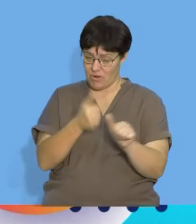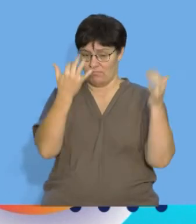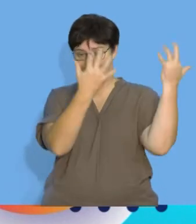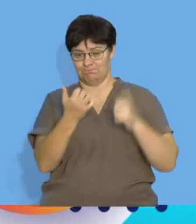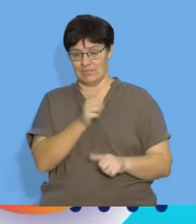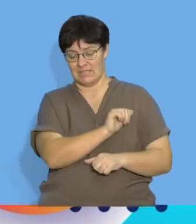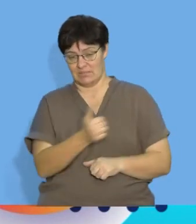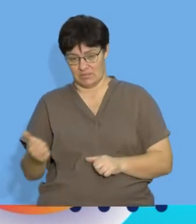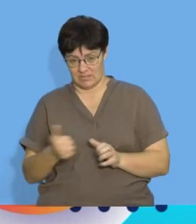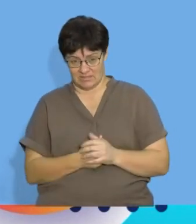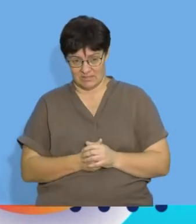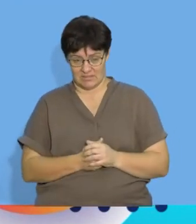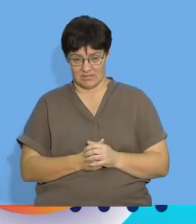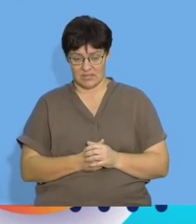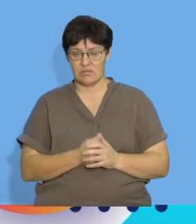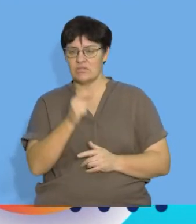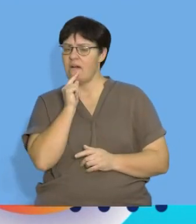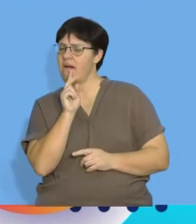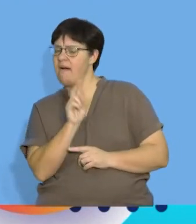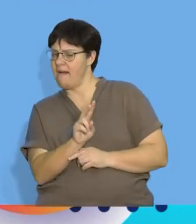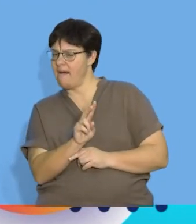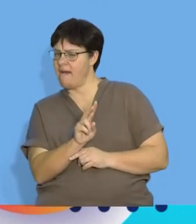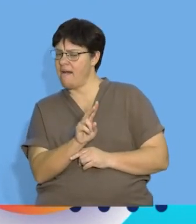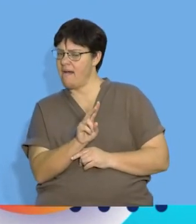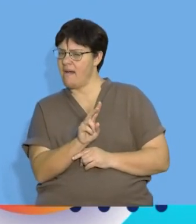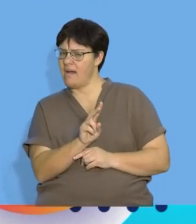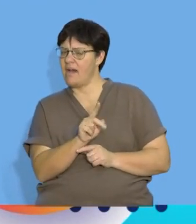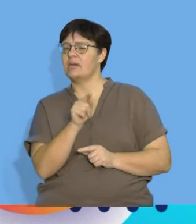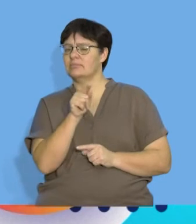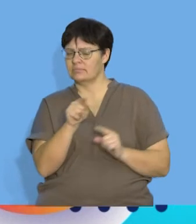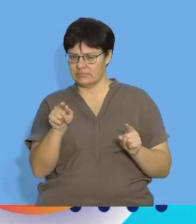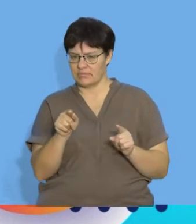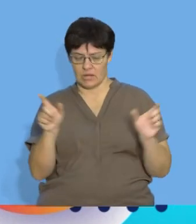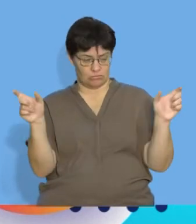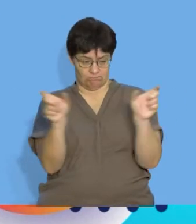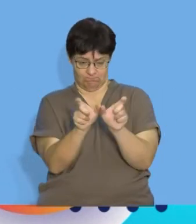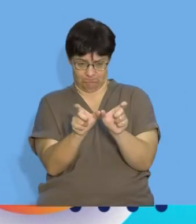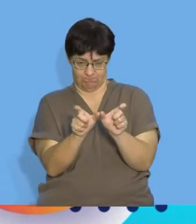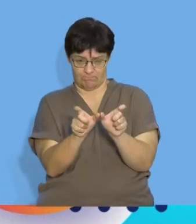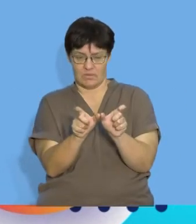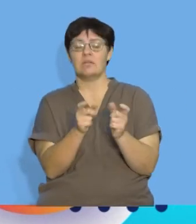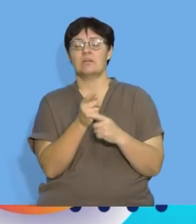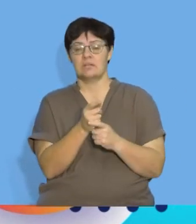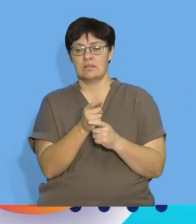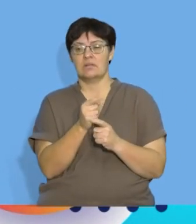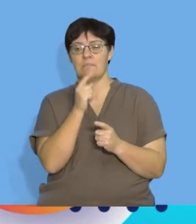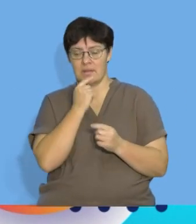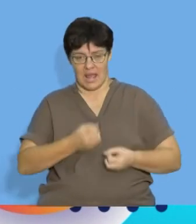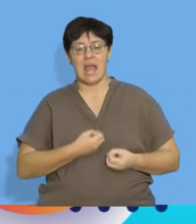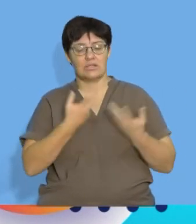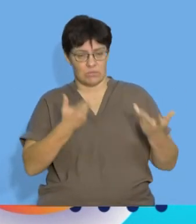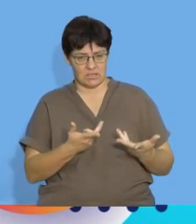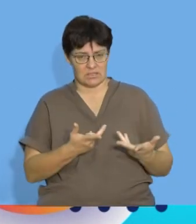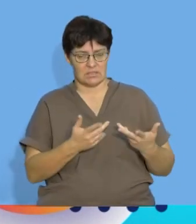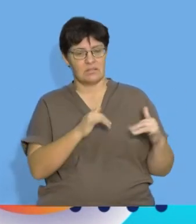arithmetic sequences so we are going to equate both of the expressions together that express